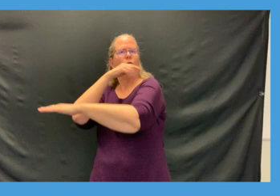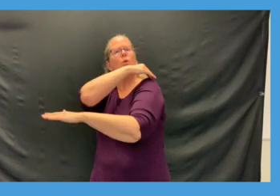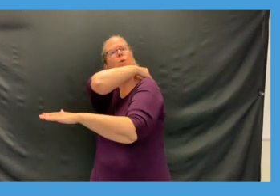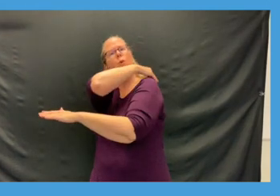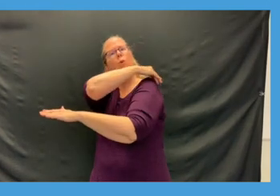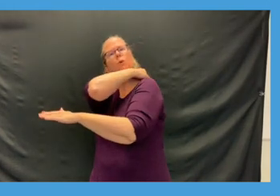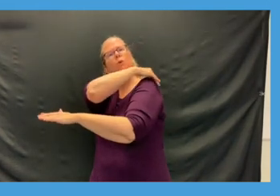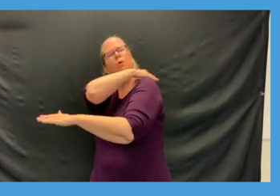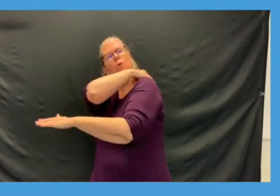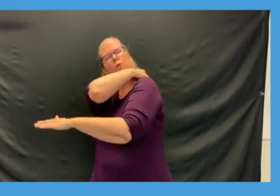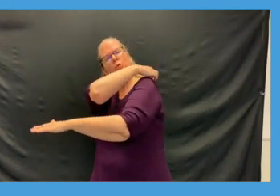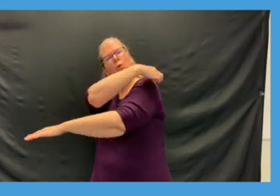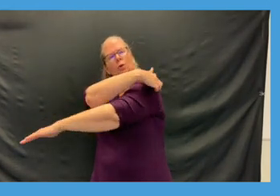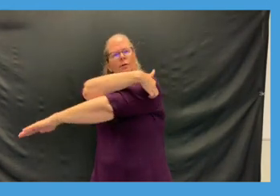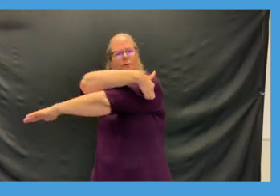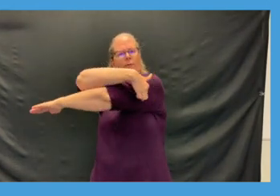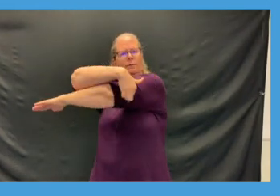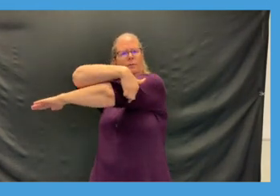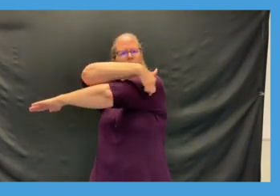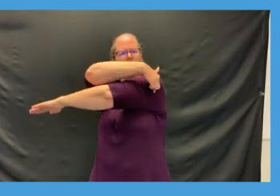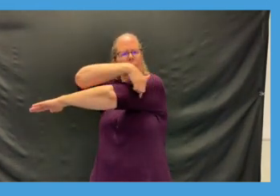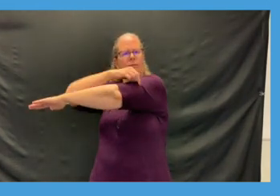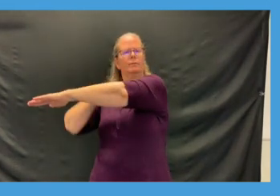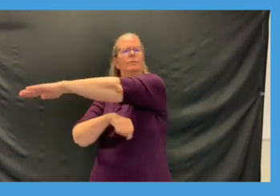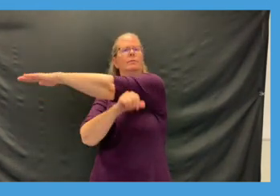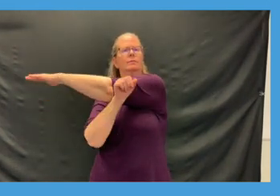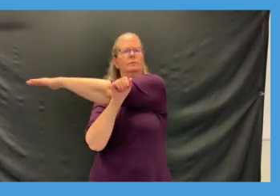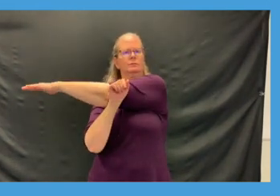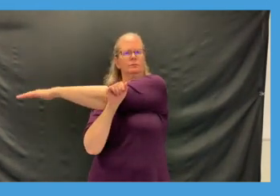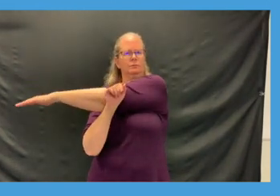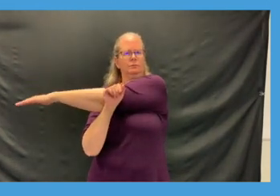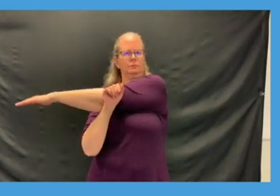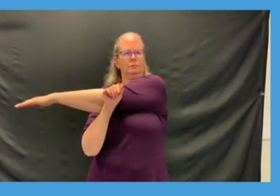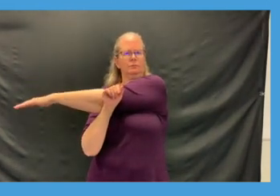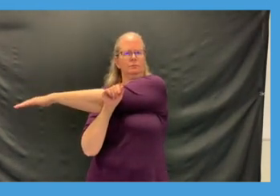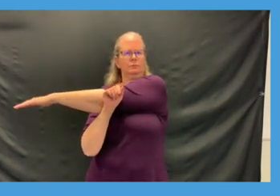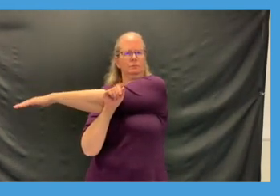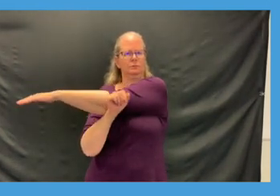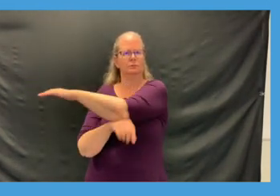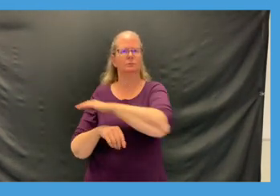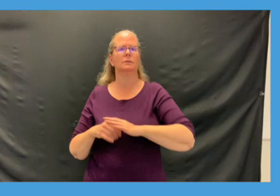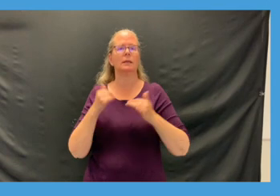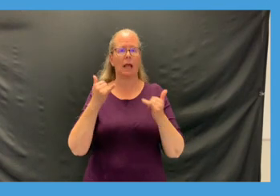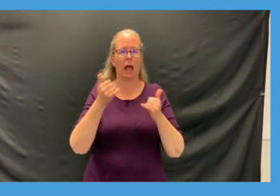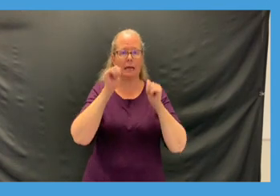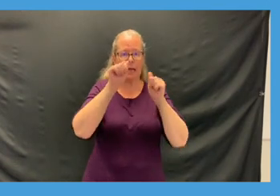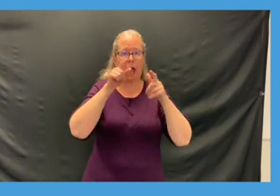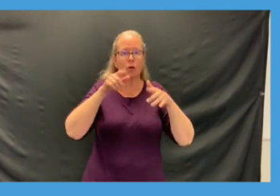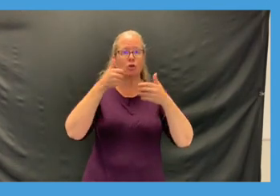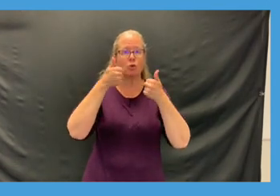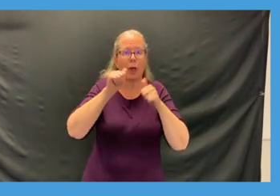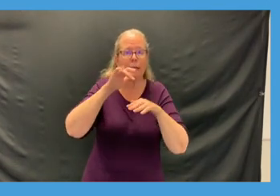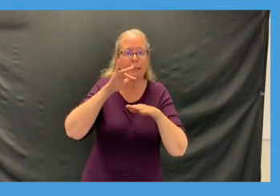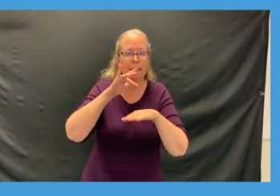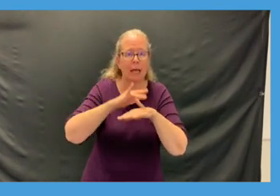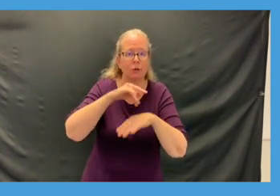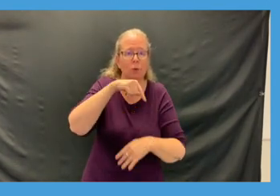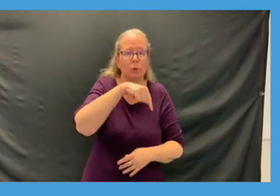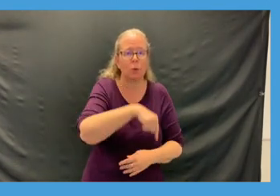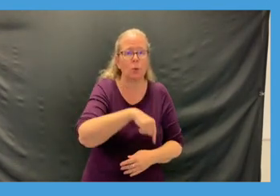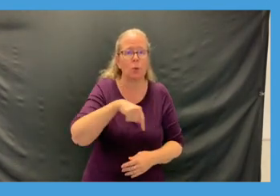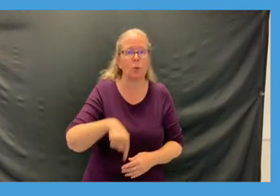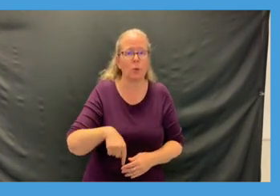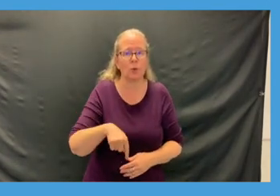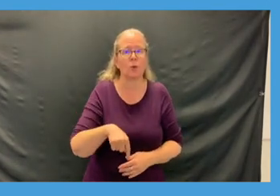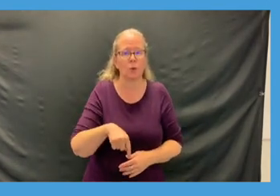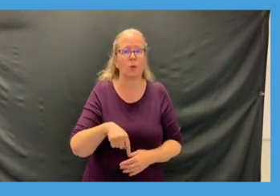excellent now this one's one of my favorites we're gonna reach down to our toes can you